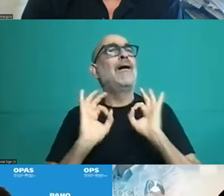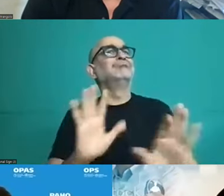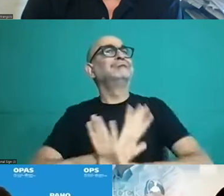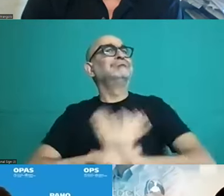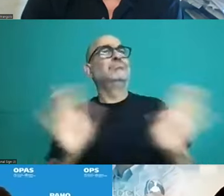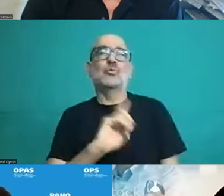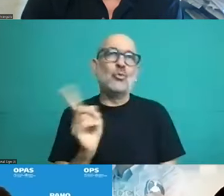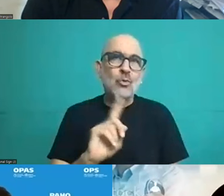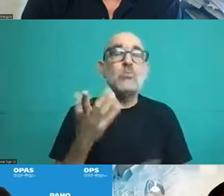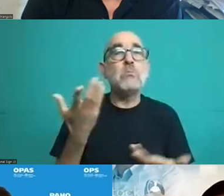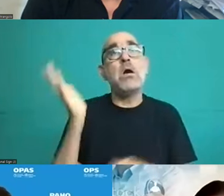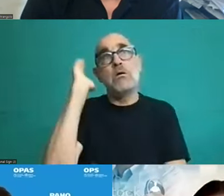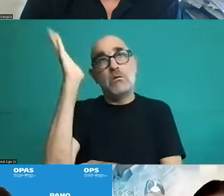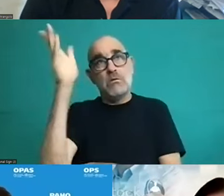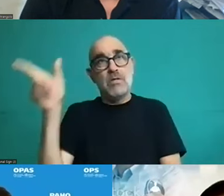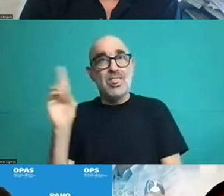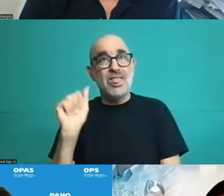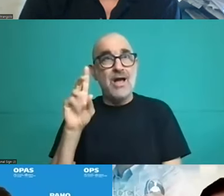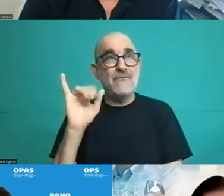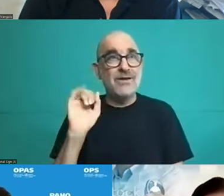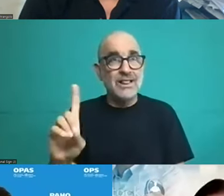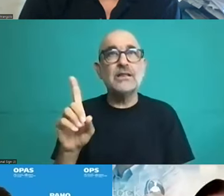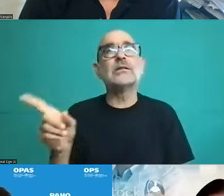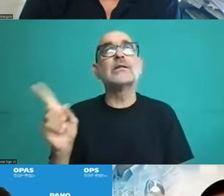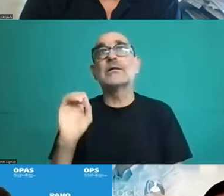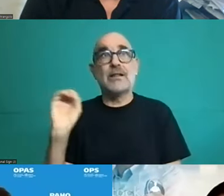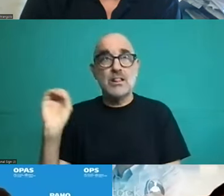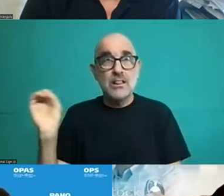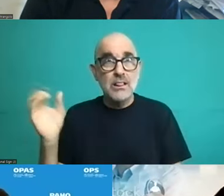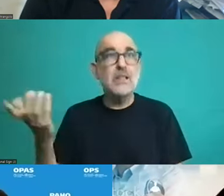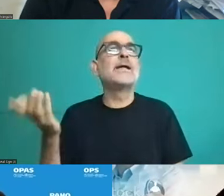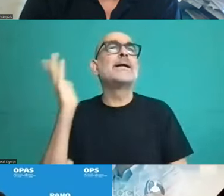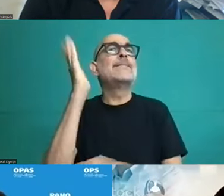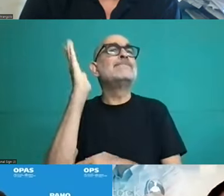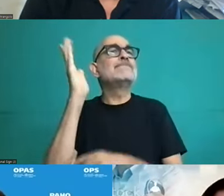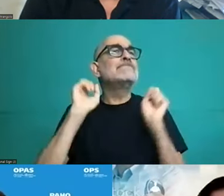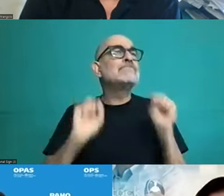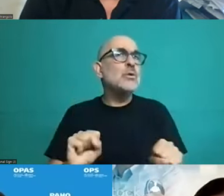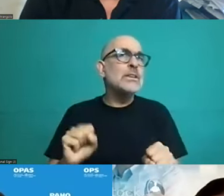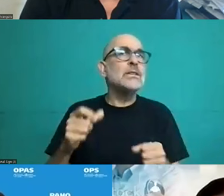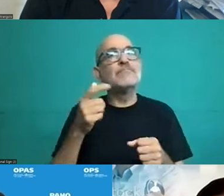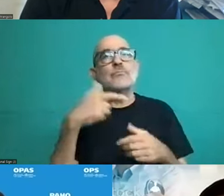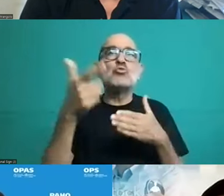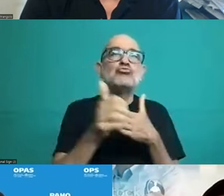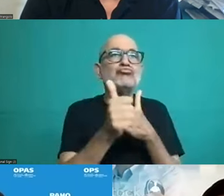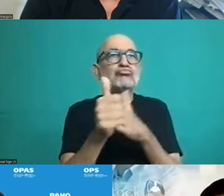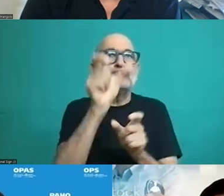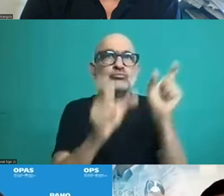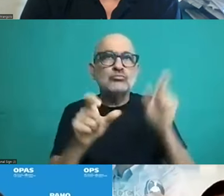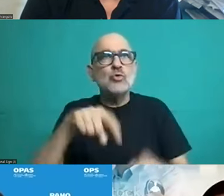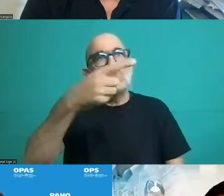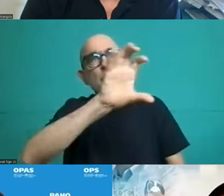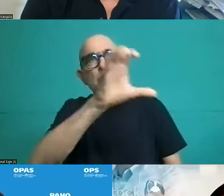to the countries that are leading this country that are basically the focus of the study that have led.